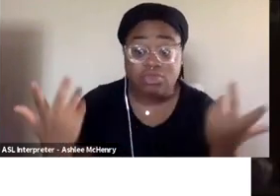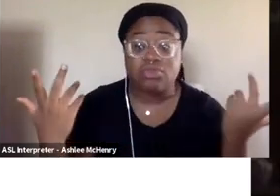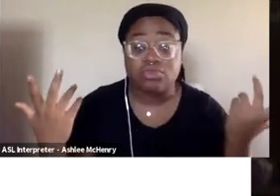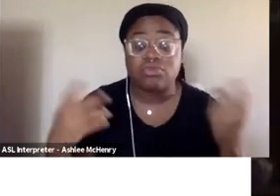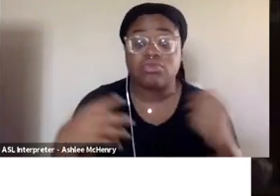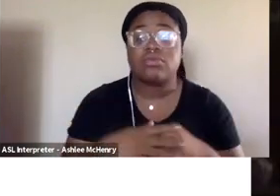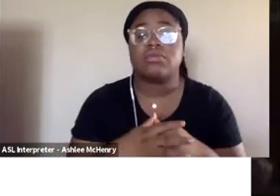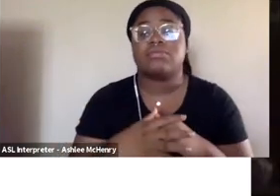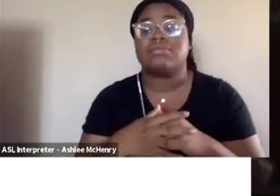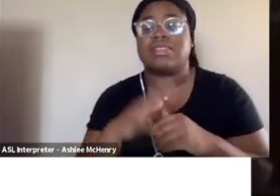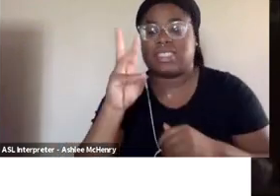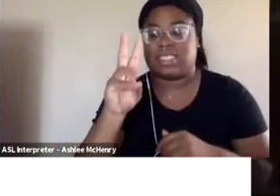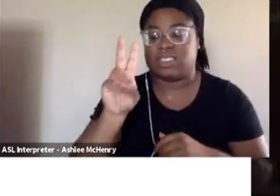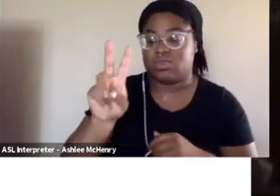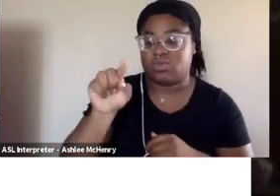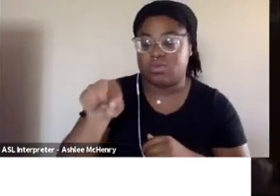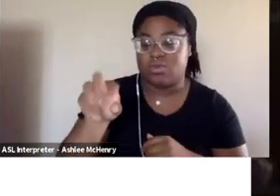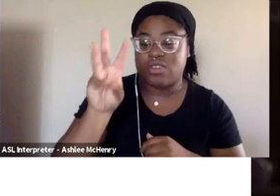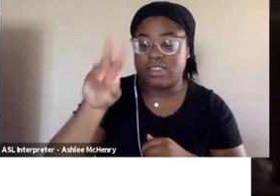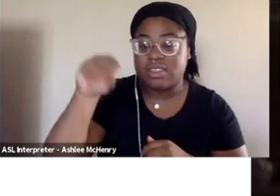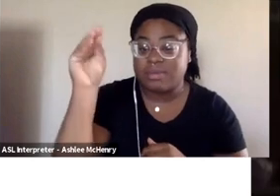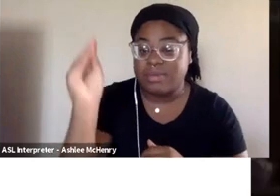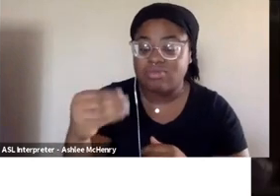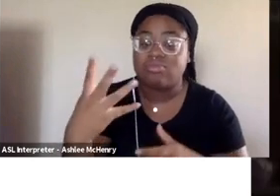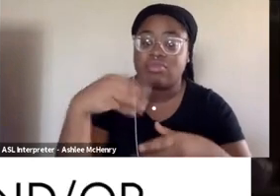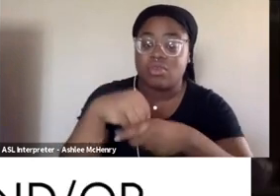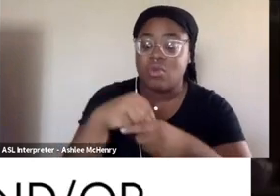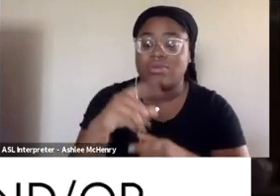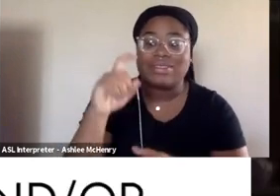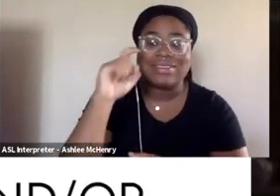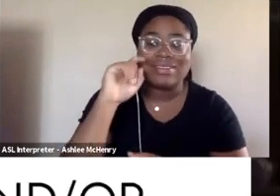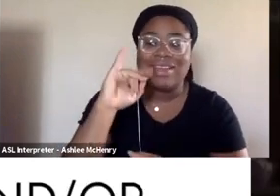62.6% included sexist language.